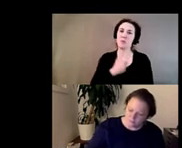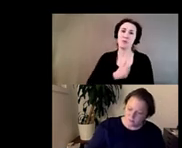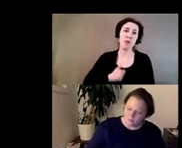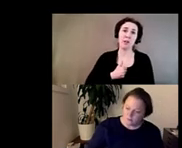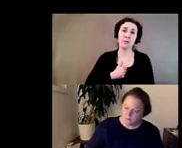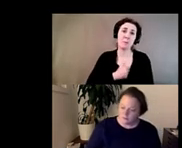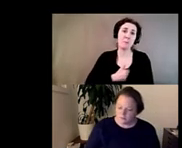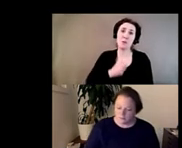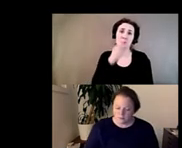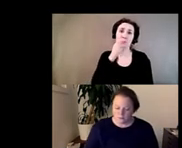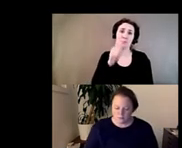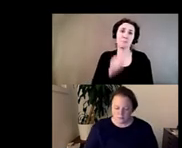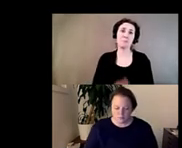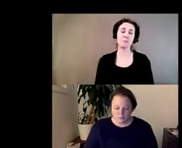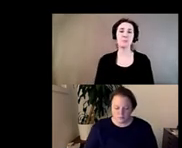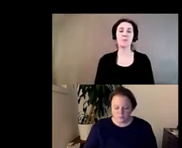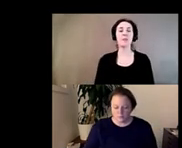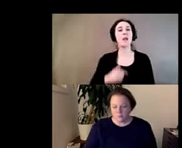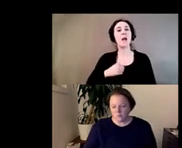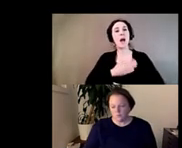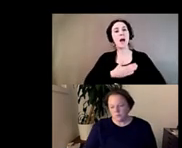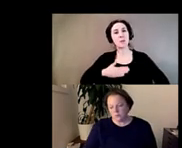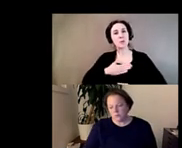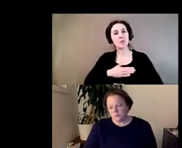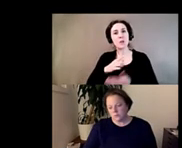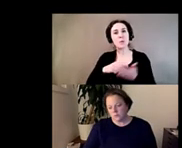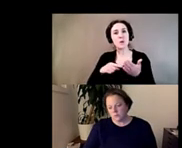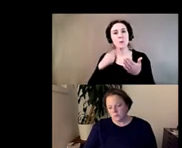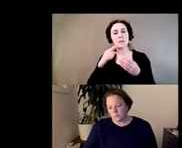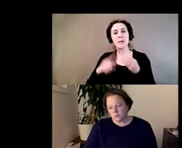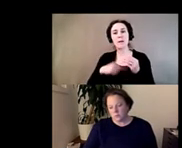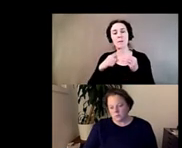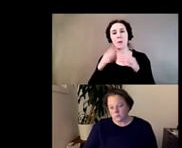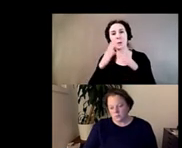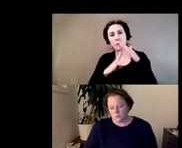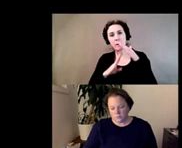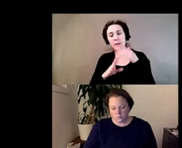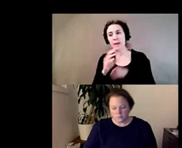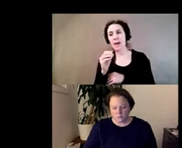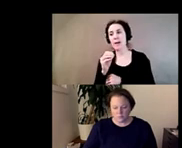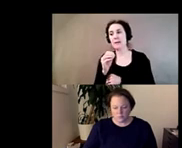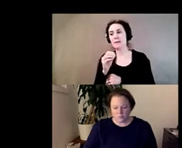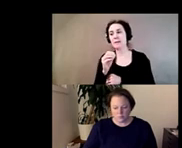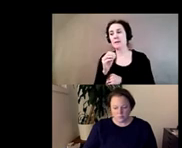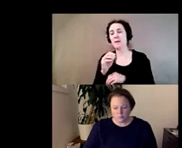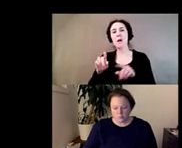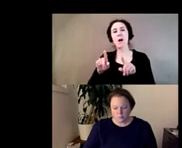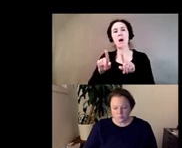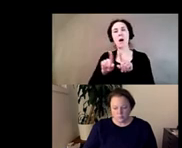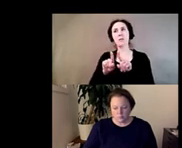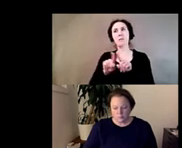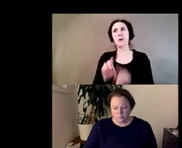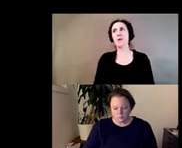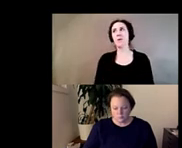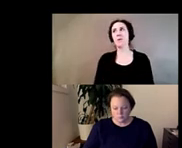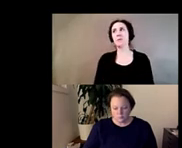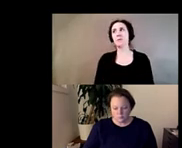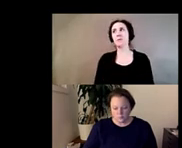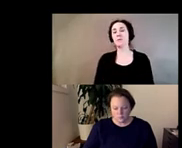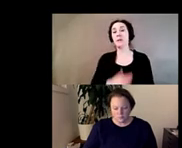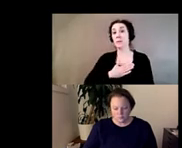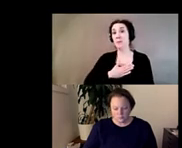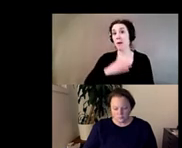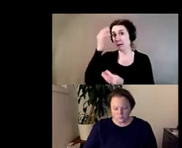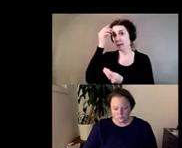i i appreciate what you said about uh humility and also the sense um in my thinking through